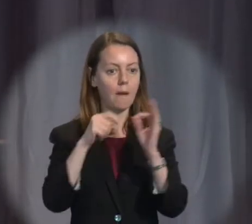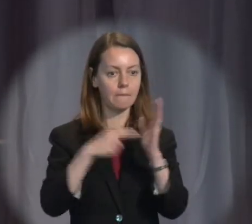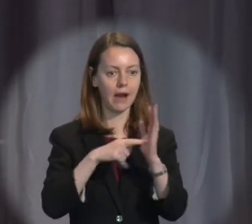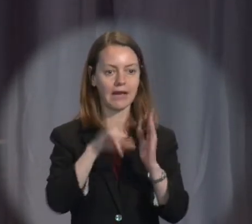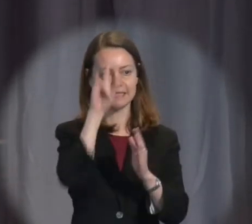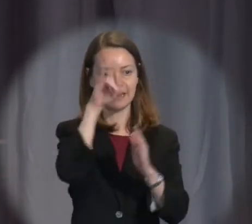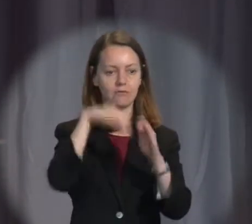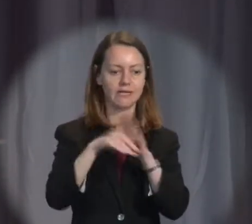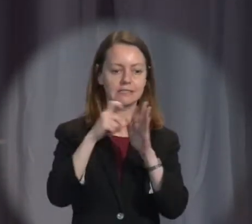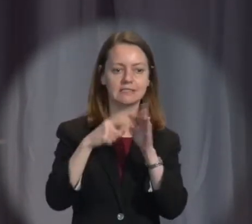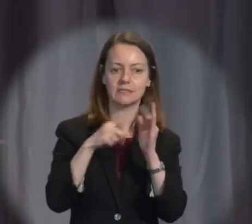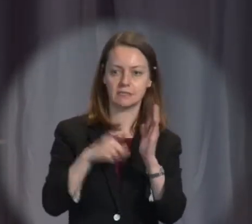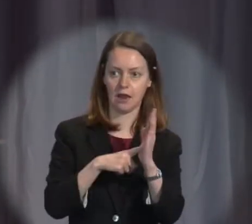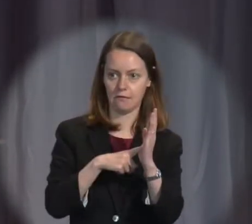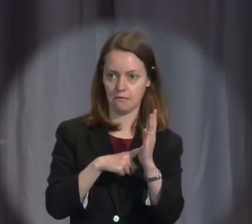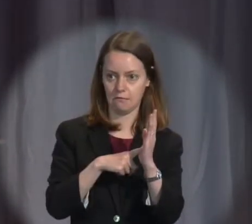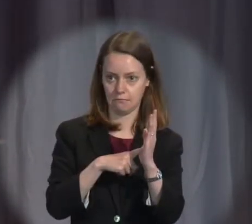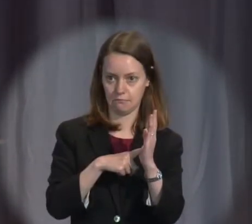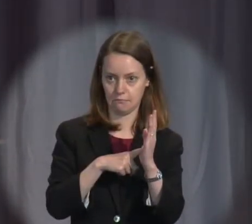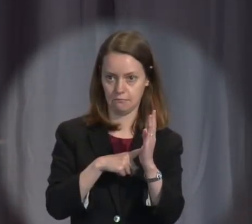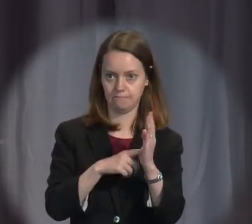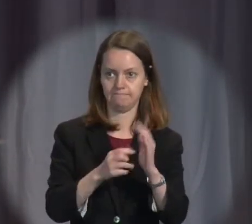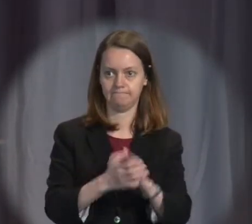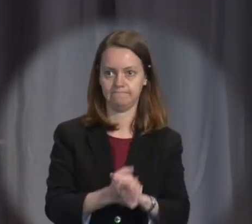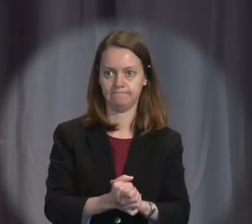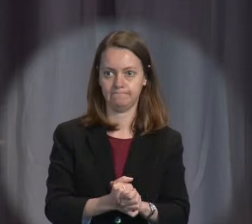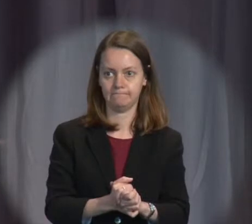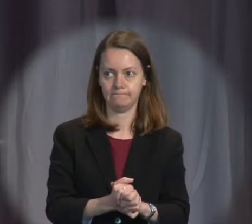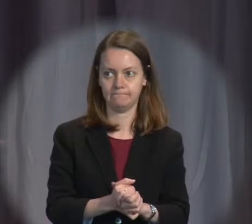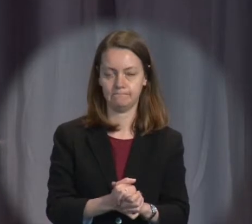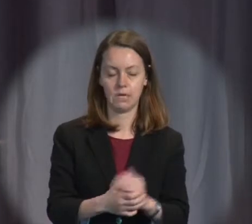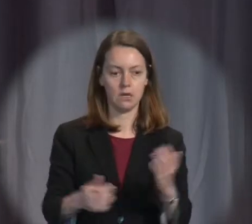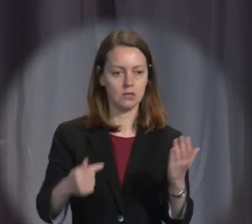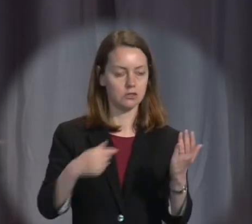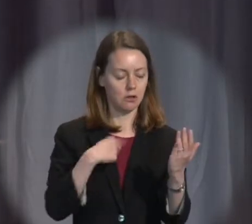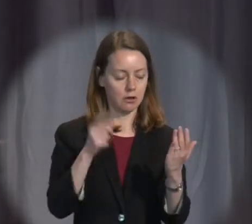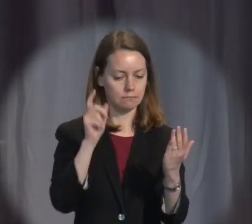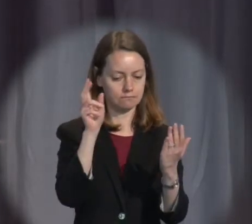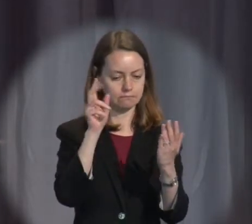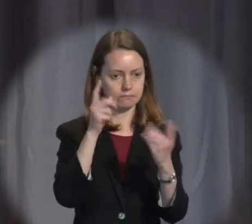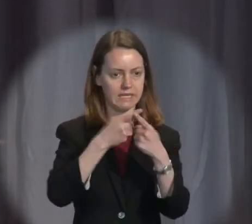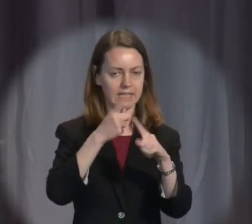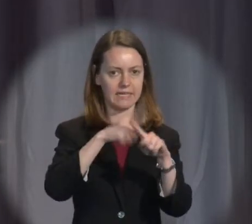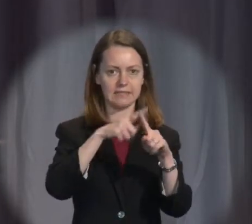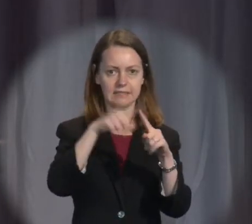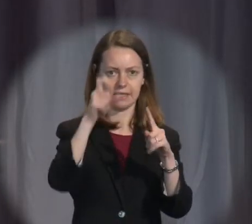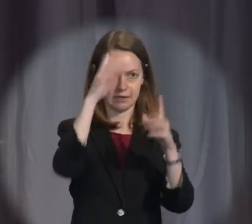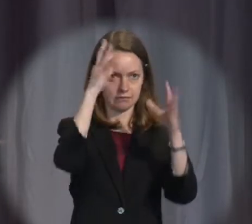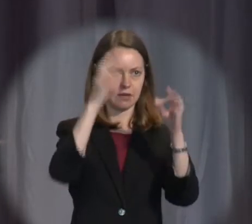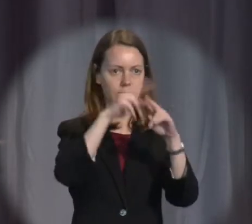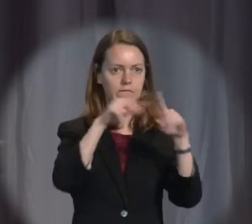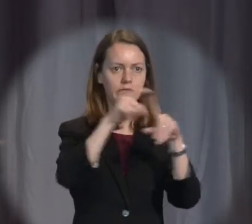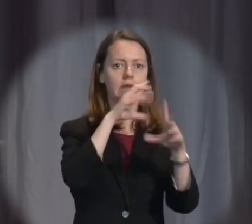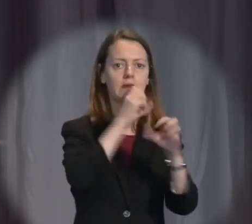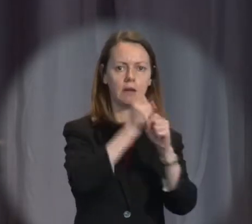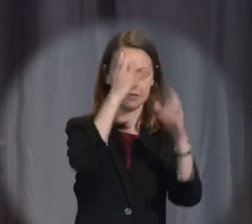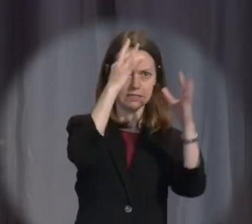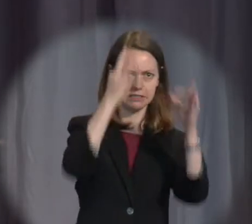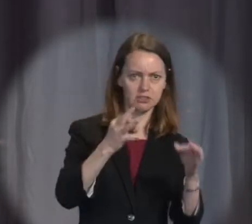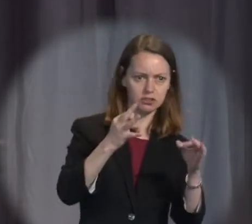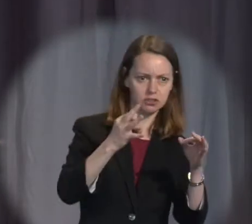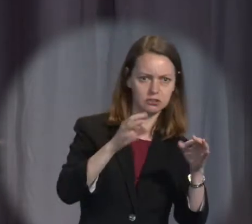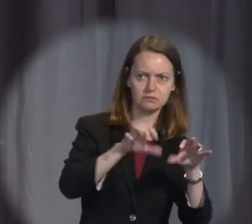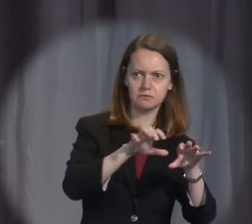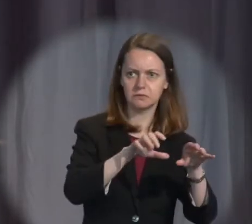detail. And it's very often the case in developing my concerns about executive discretion and overreach is that it's not